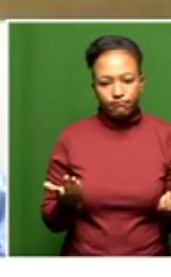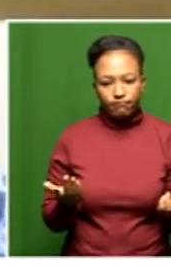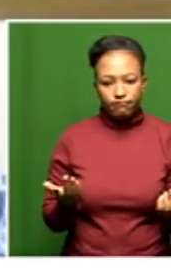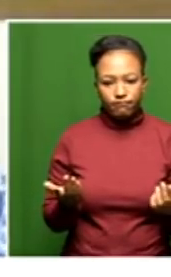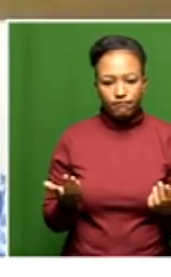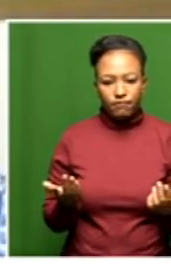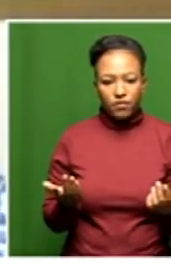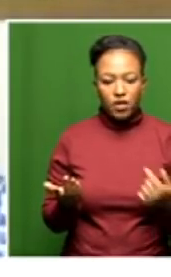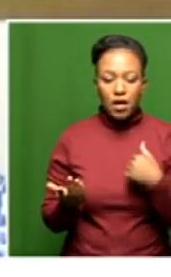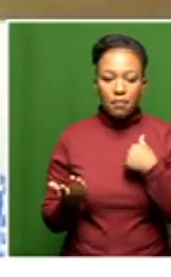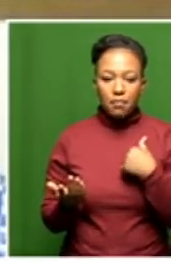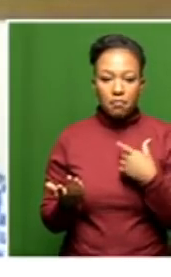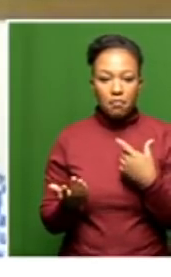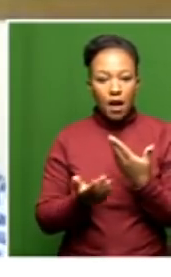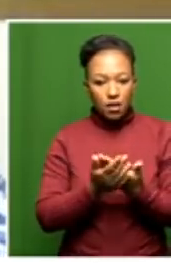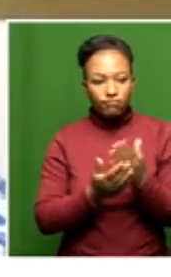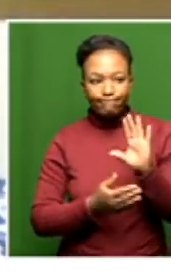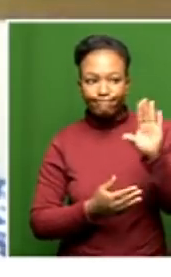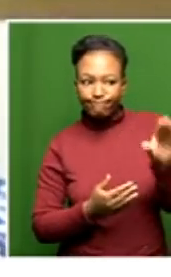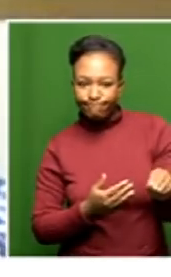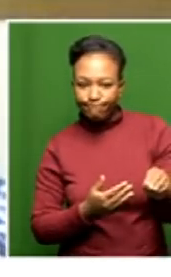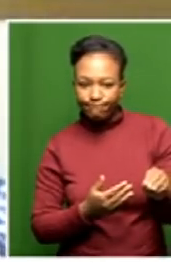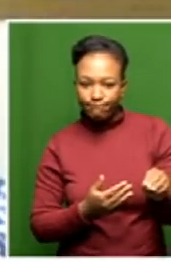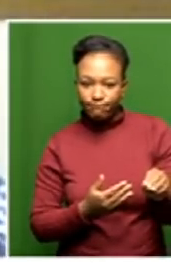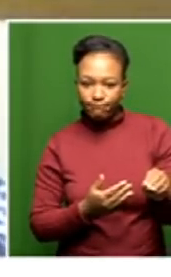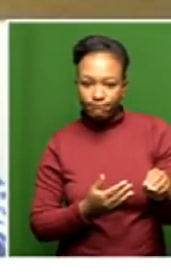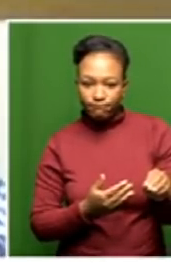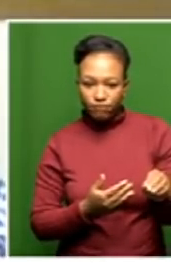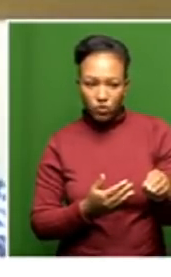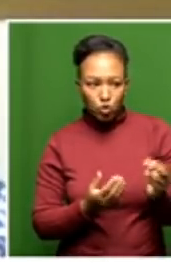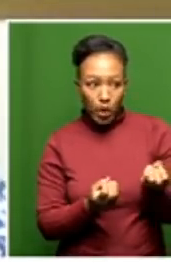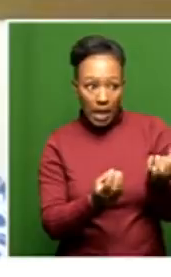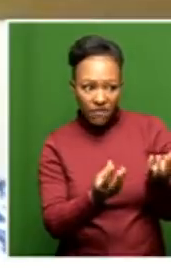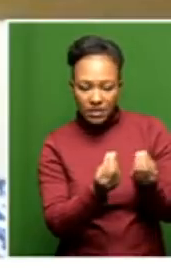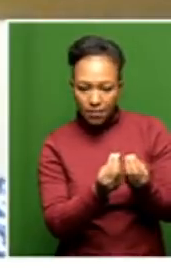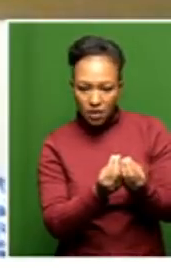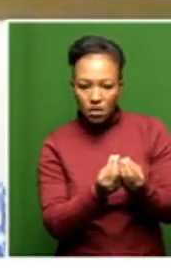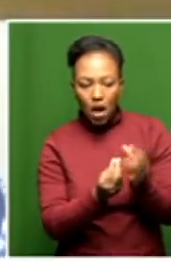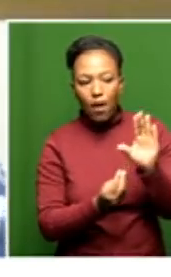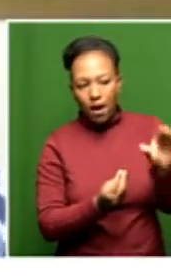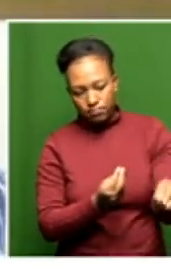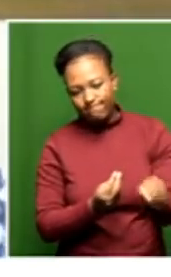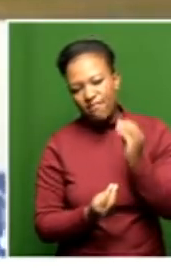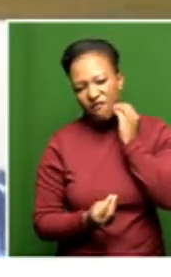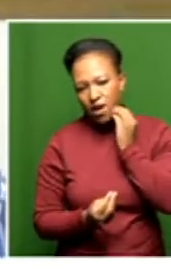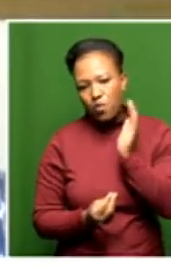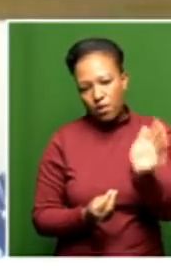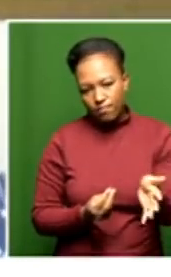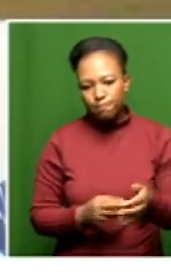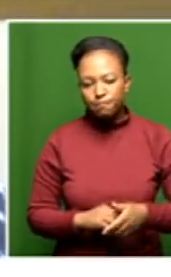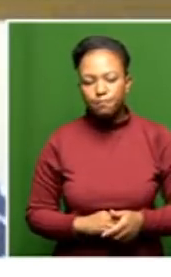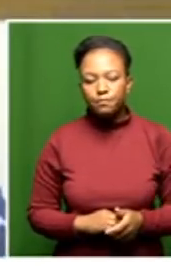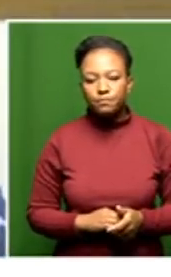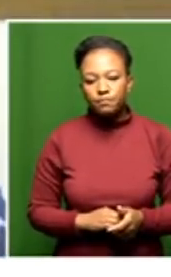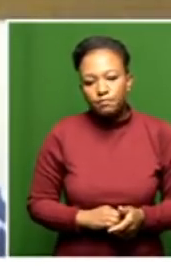I will have to ask whether or not we can give them something. I don't know. And we will, obviously.